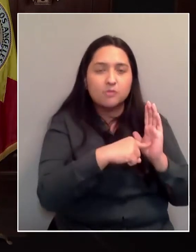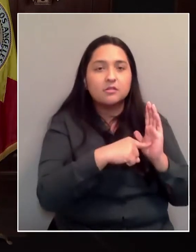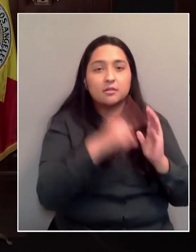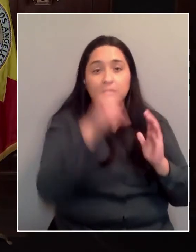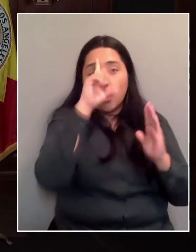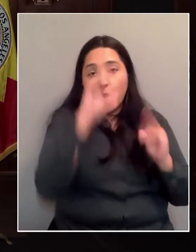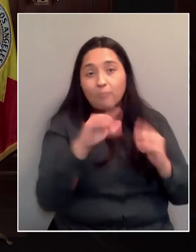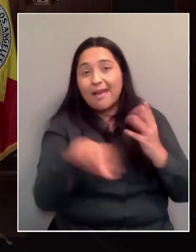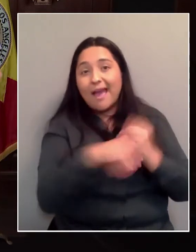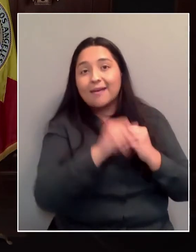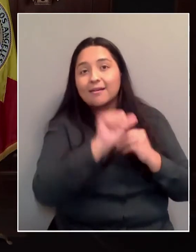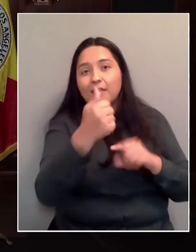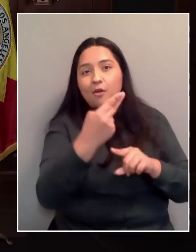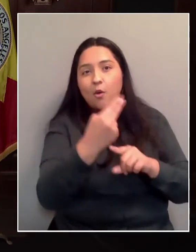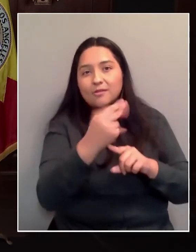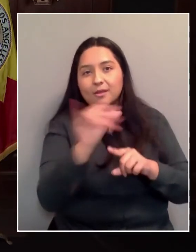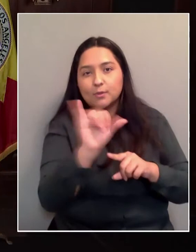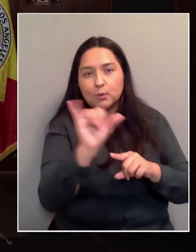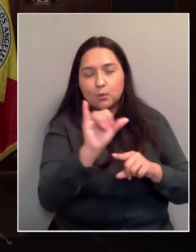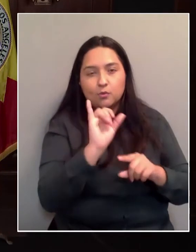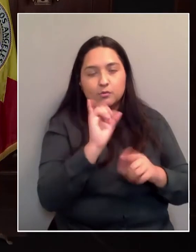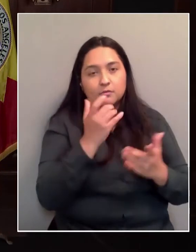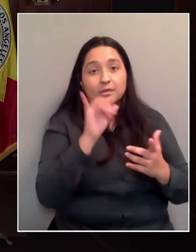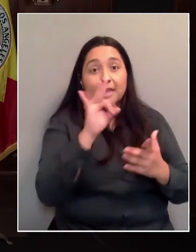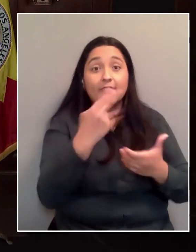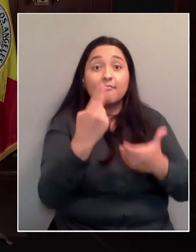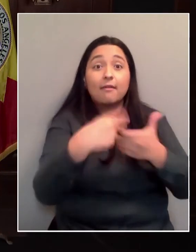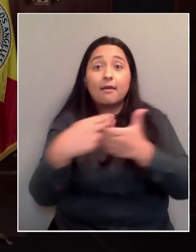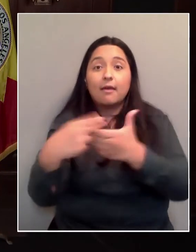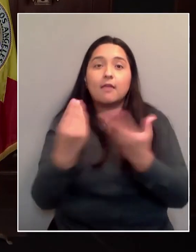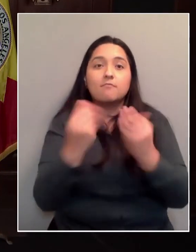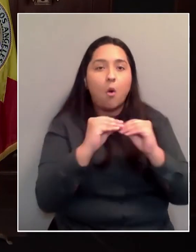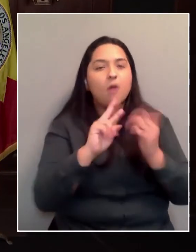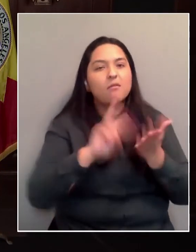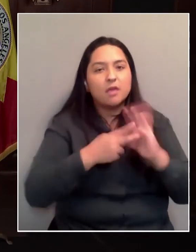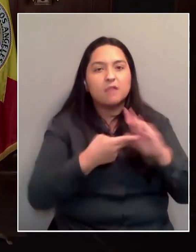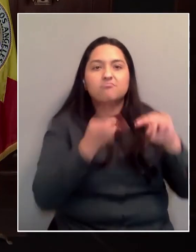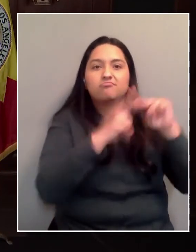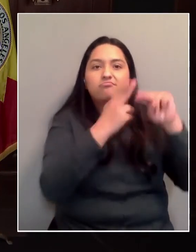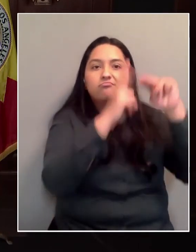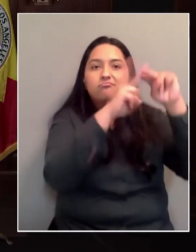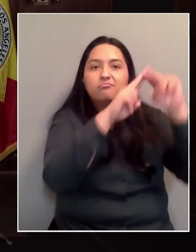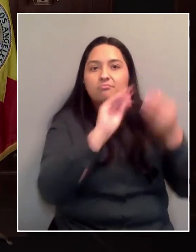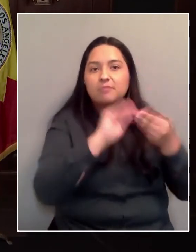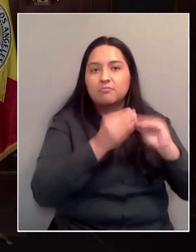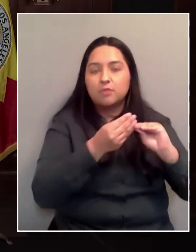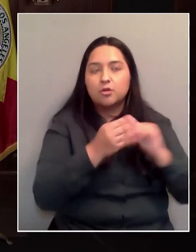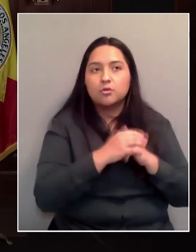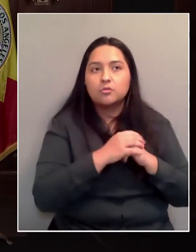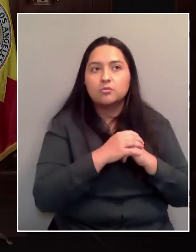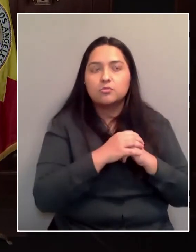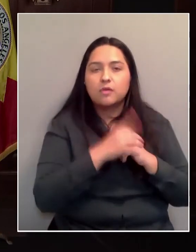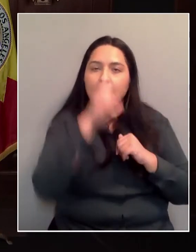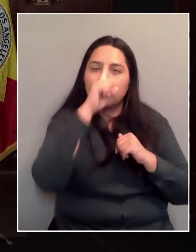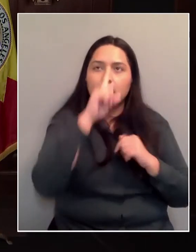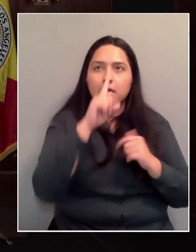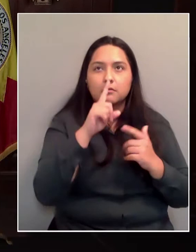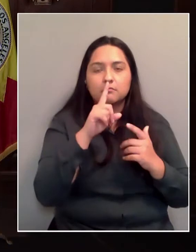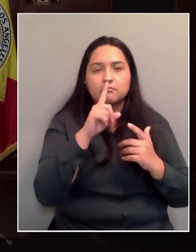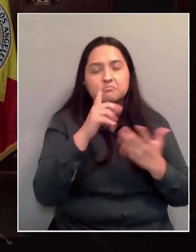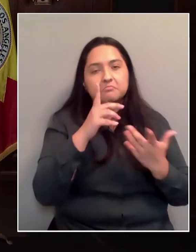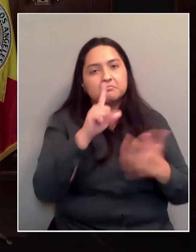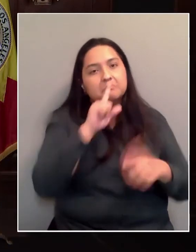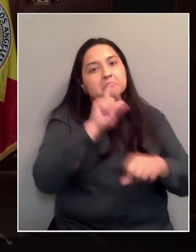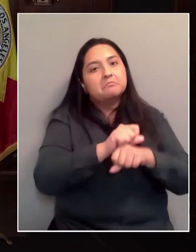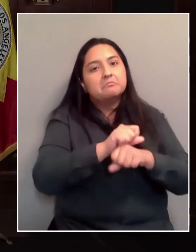baseline. If we get more, those numbers would climb, but I think I can conservatively say we're looking at about a